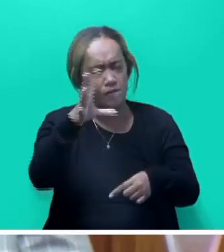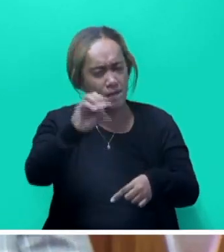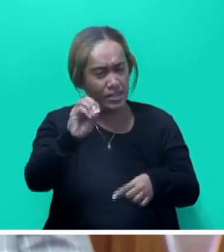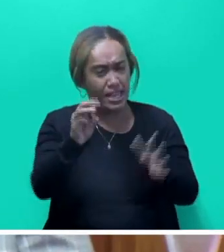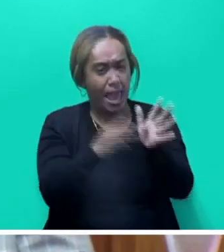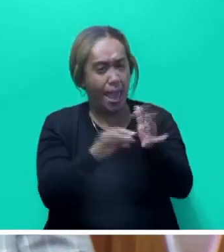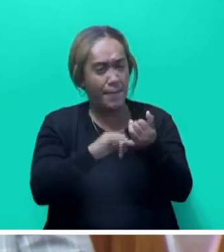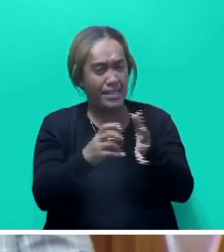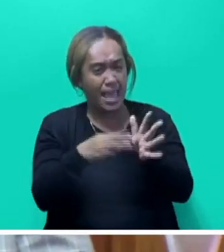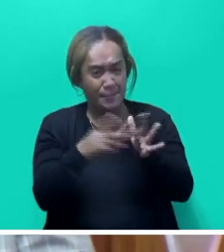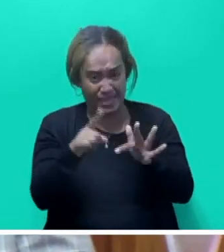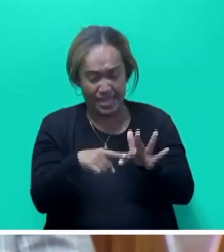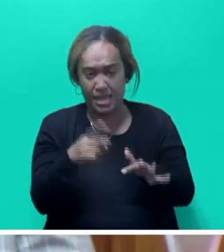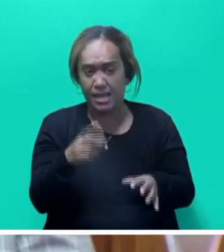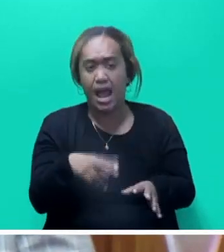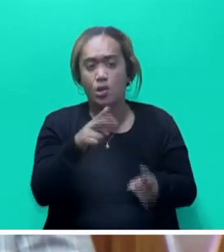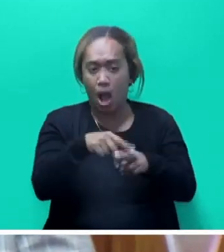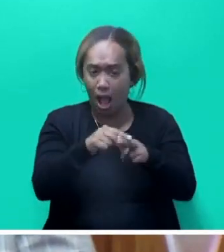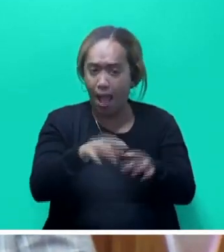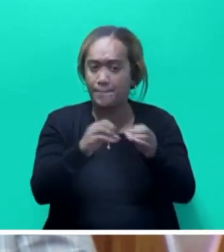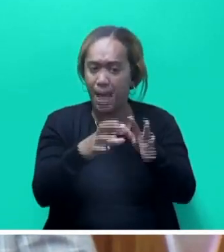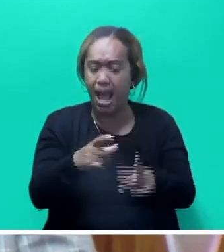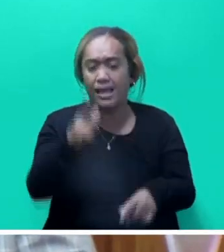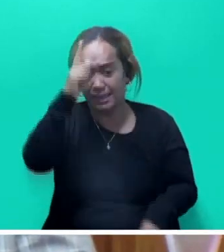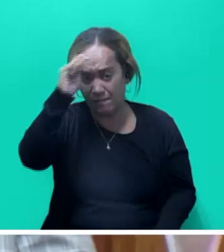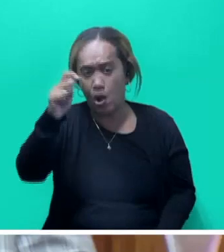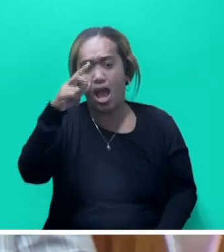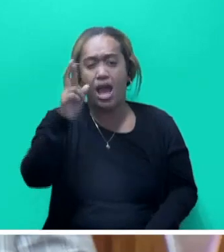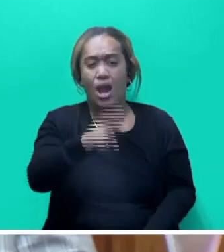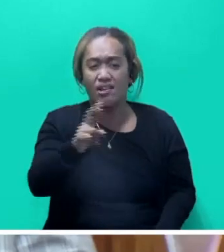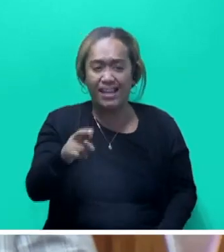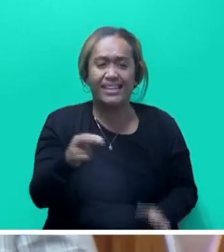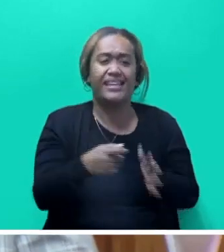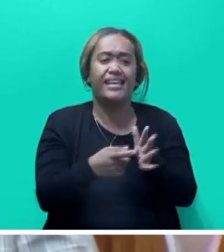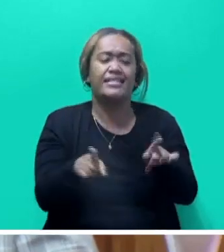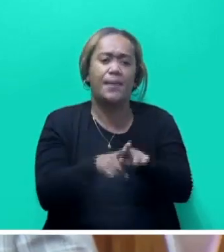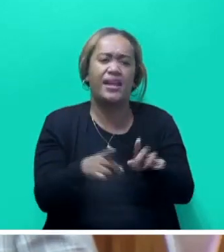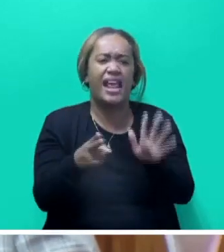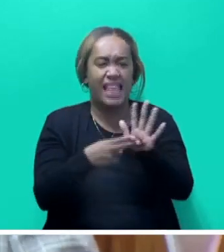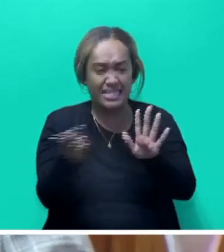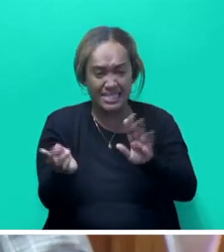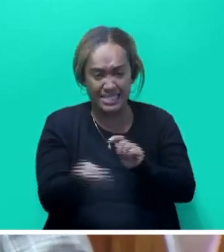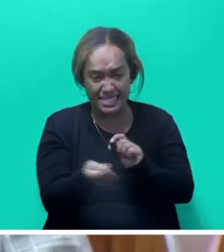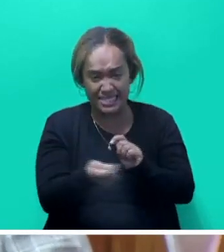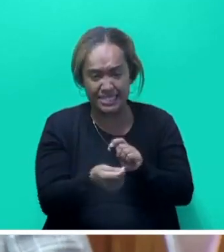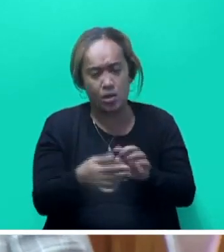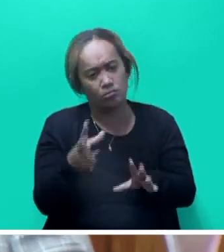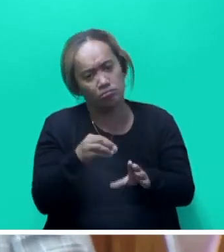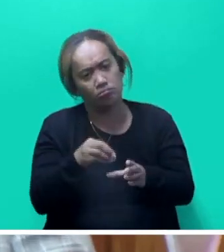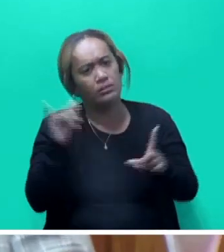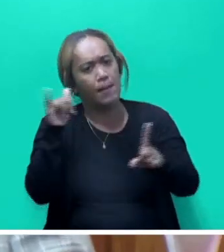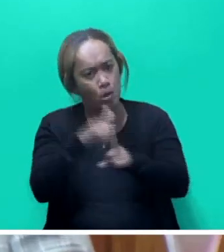Nandronga, Mbaa, Tawua, Rakirake Netasiri, and Namosi provinces. The villages include